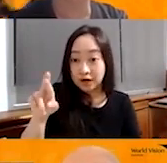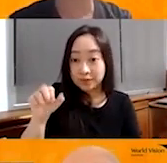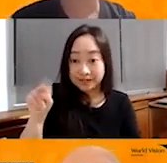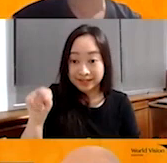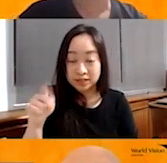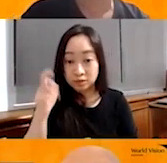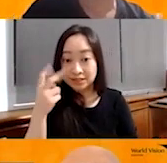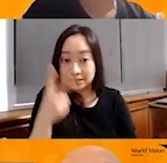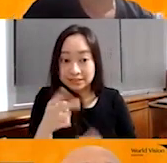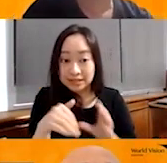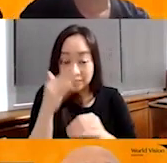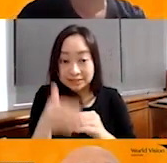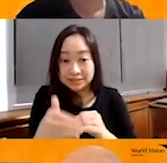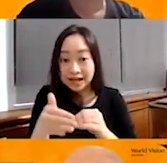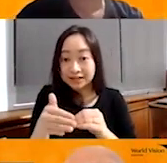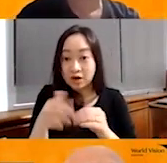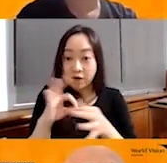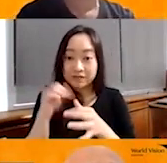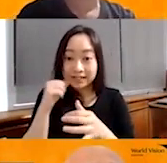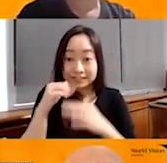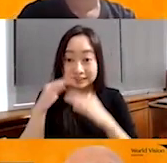you can see outside of her house.